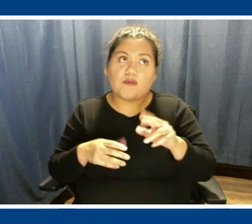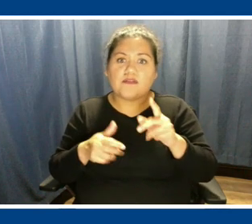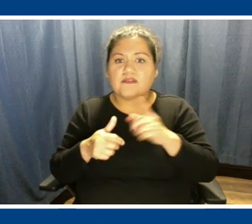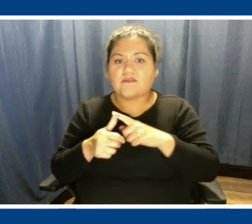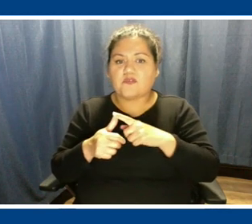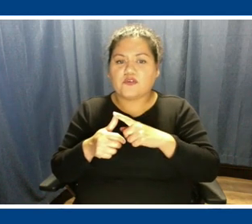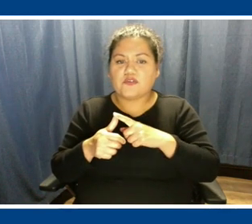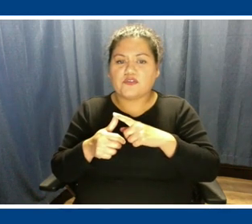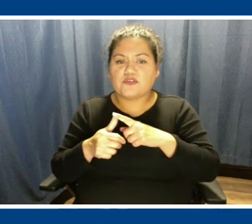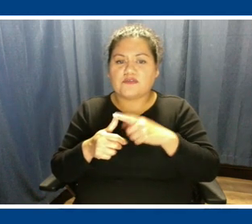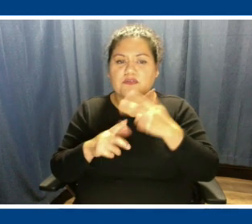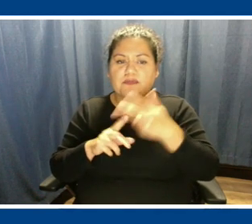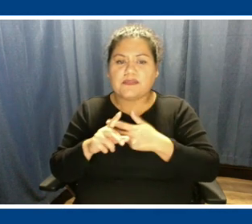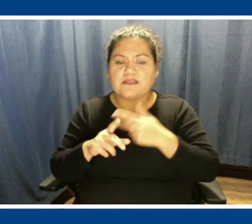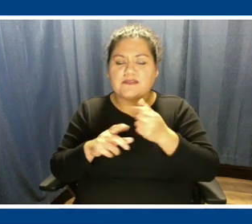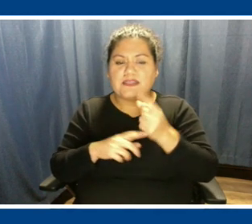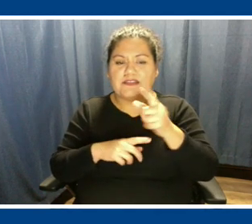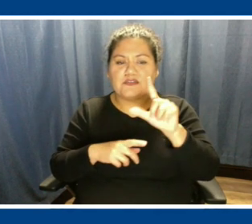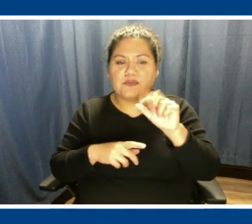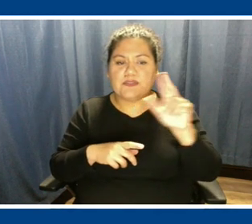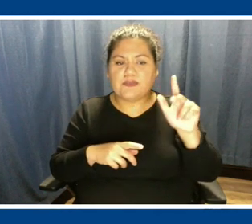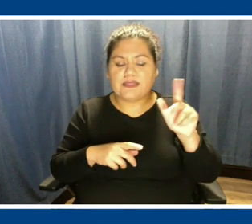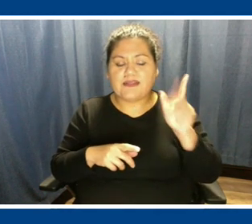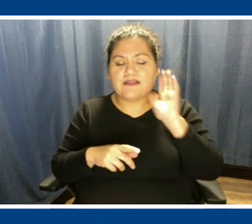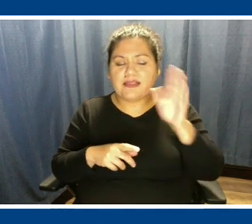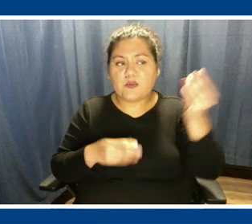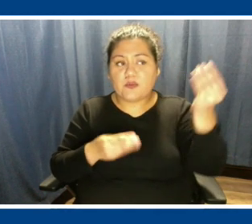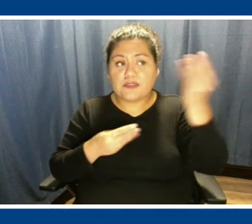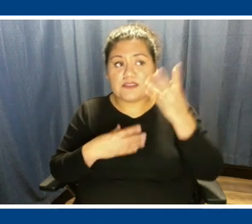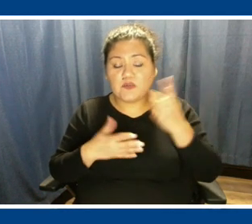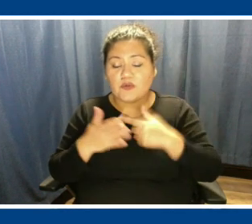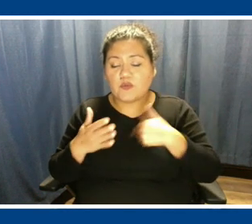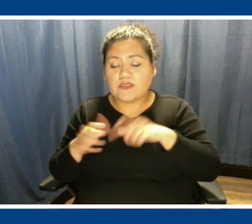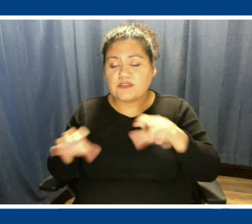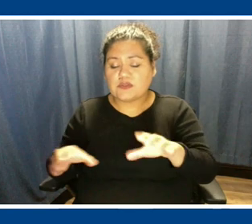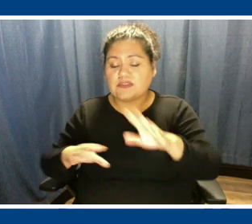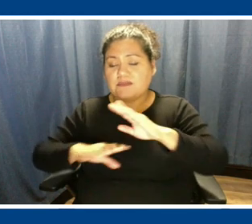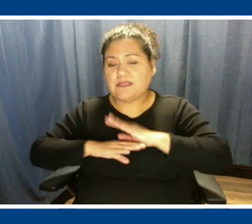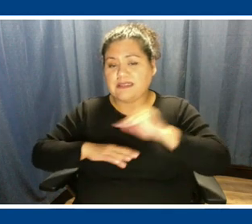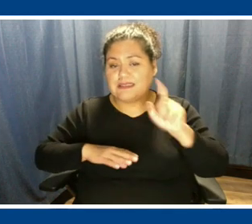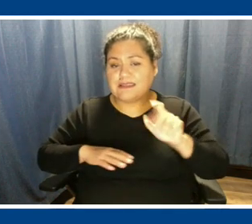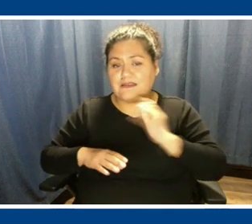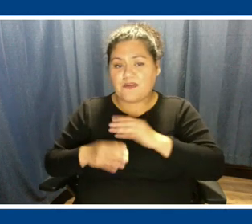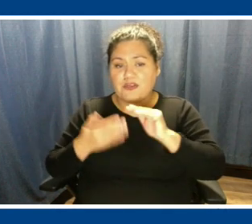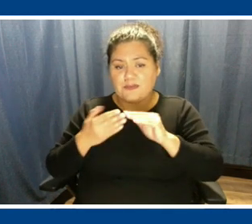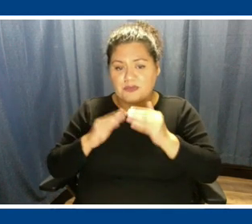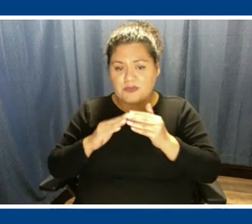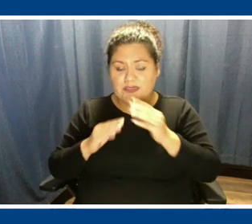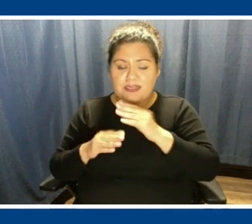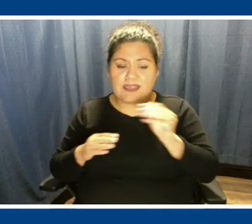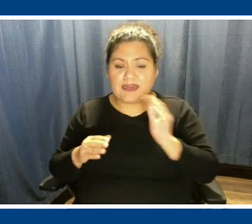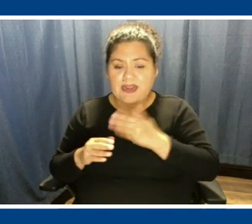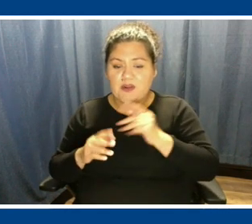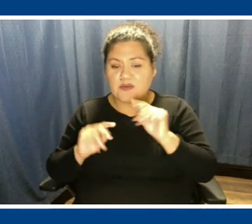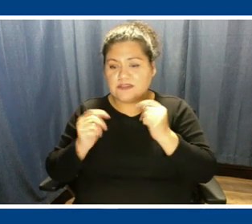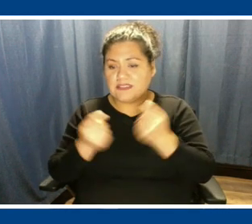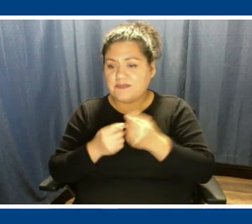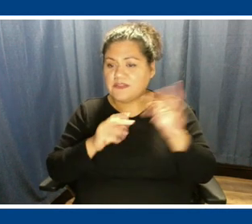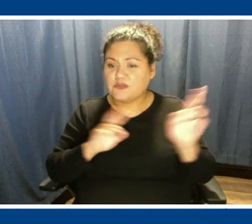will tell us what we should do to meet the needs of our community and our team is prepared to get started.